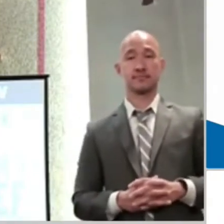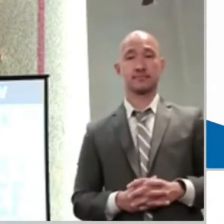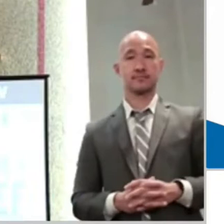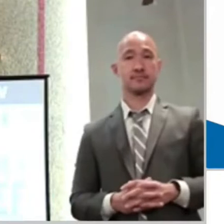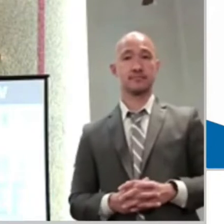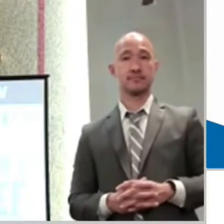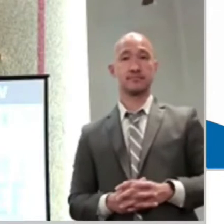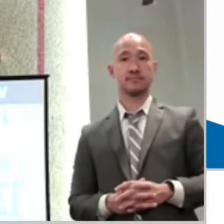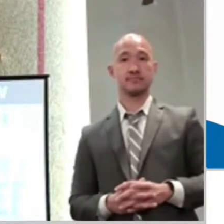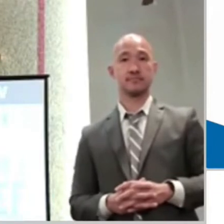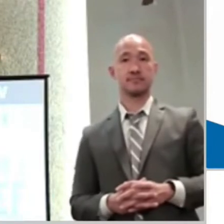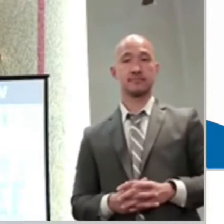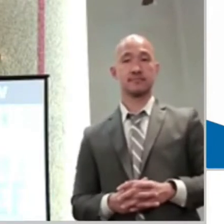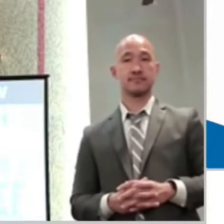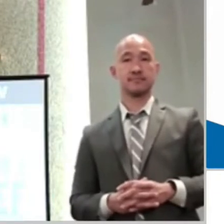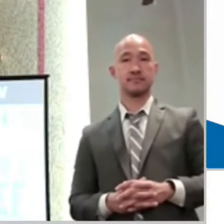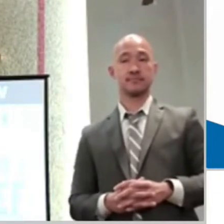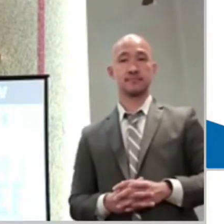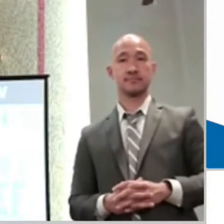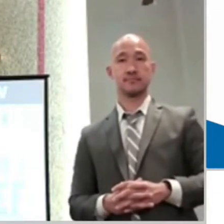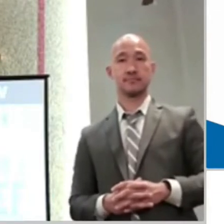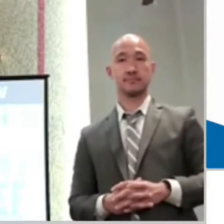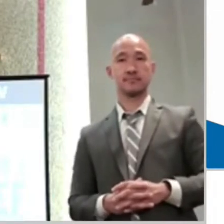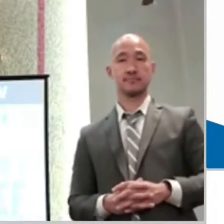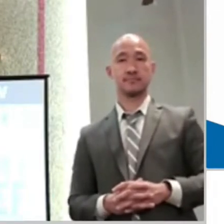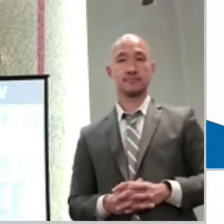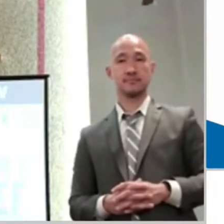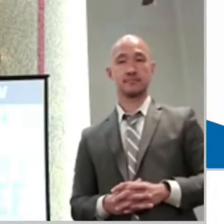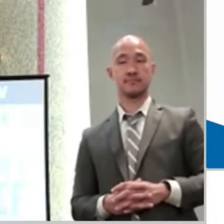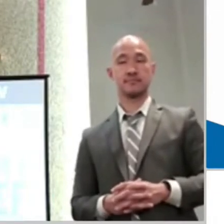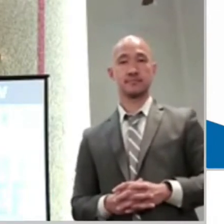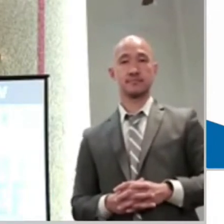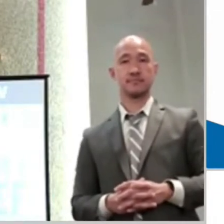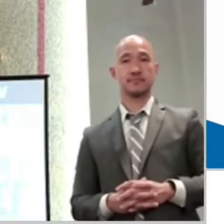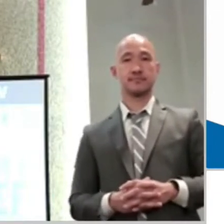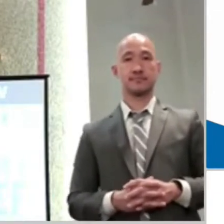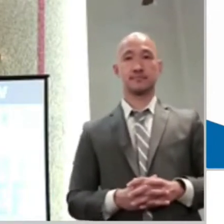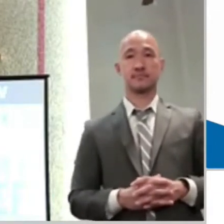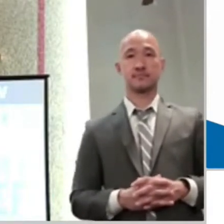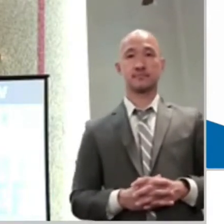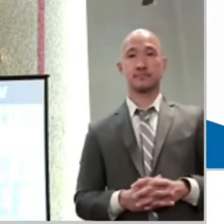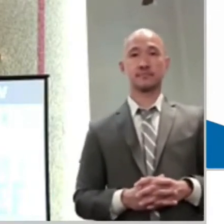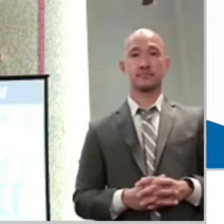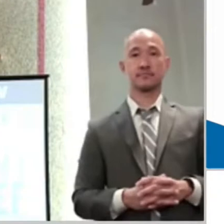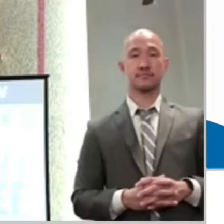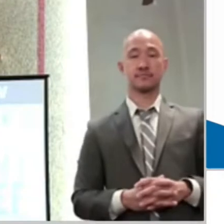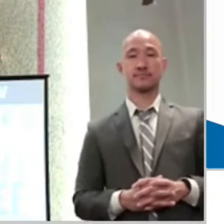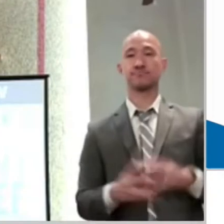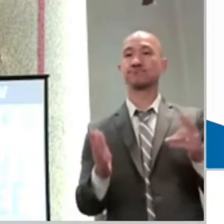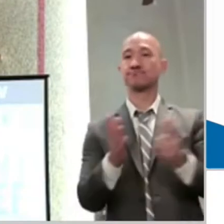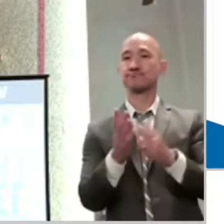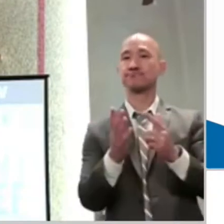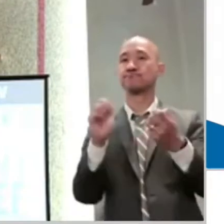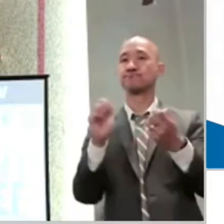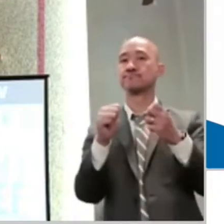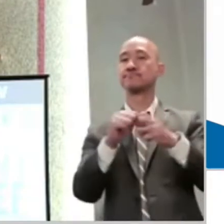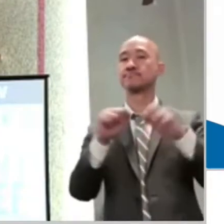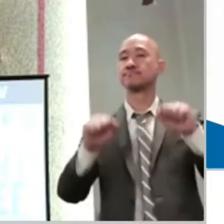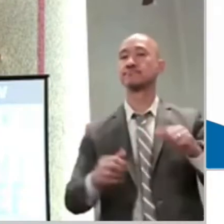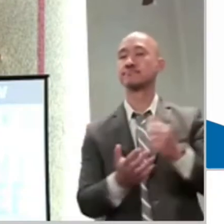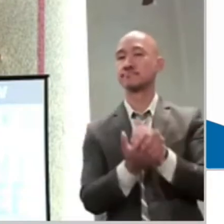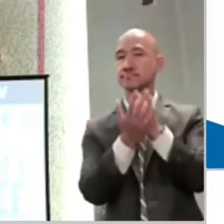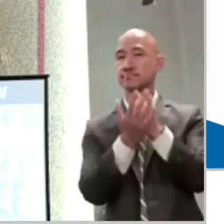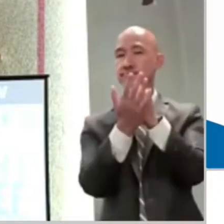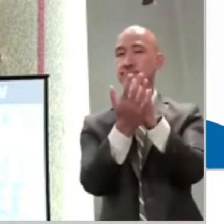looking to God and running to him and asking him to help you. It's good to be there because God is with